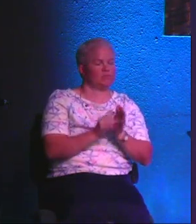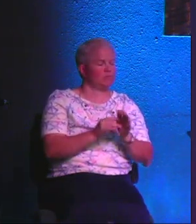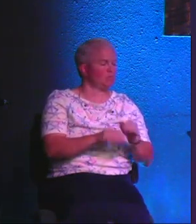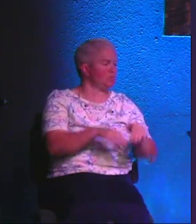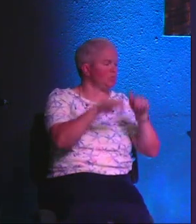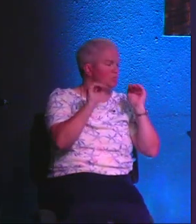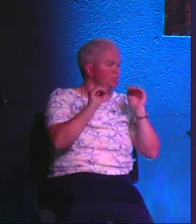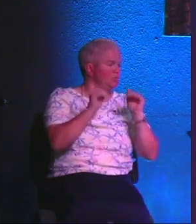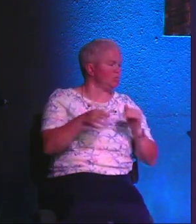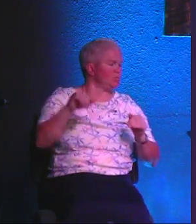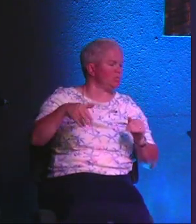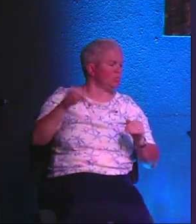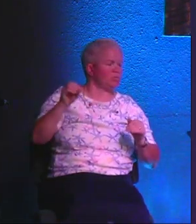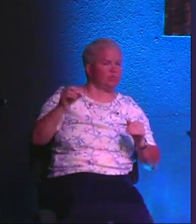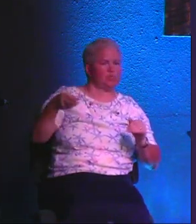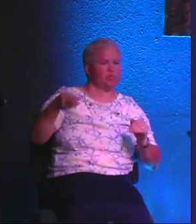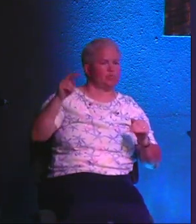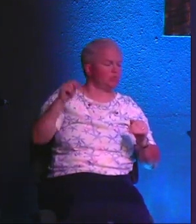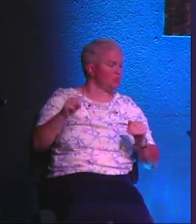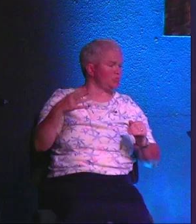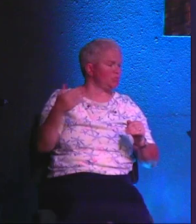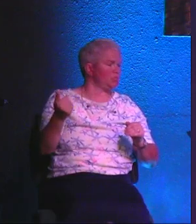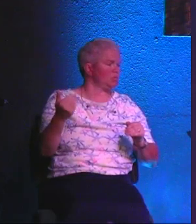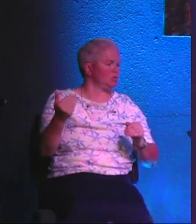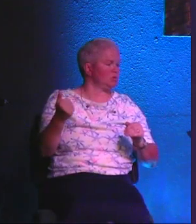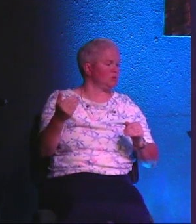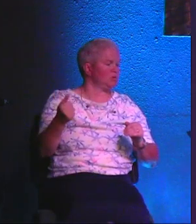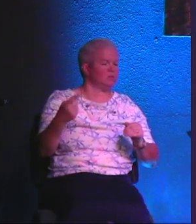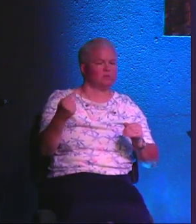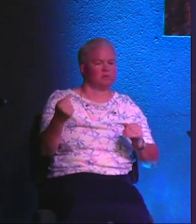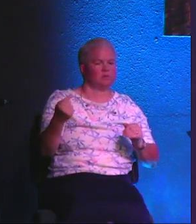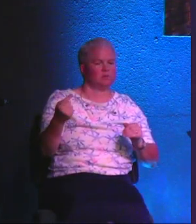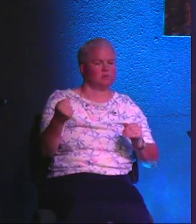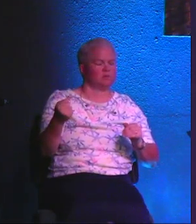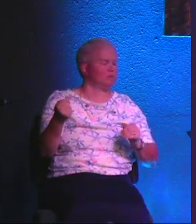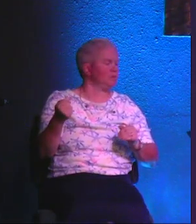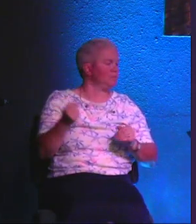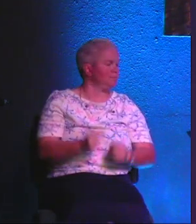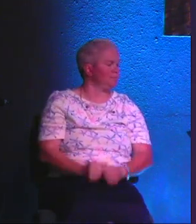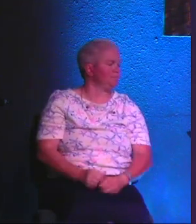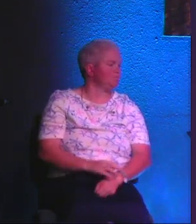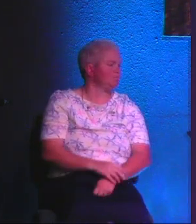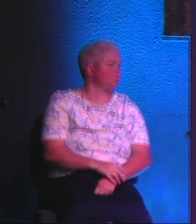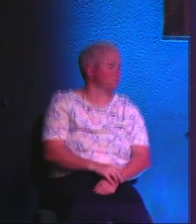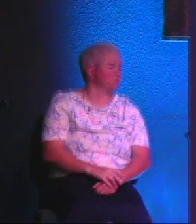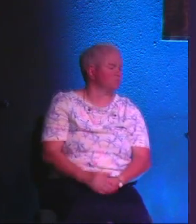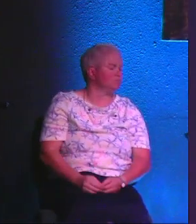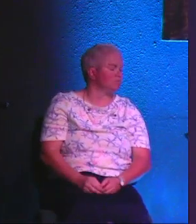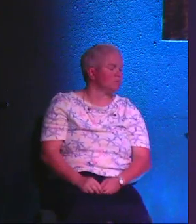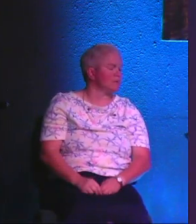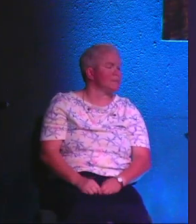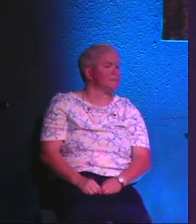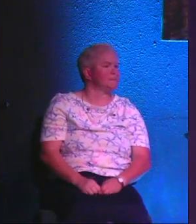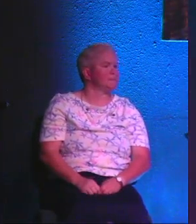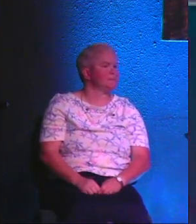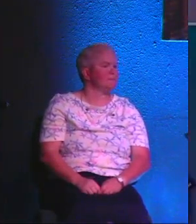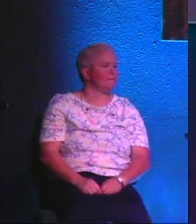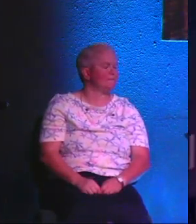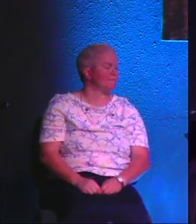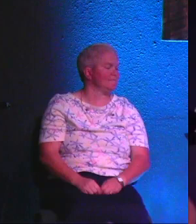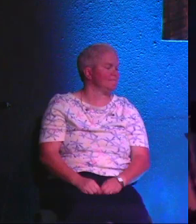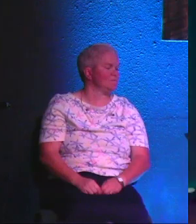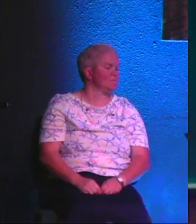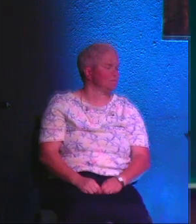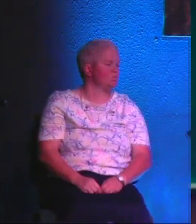supreme. Look at John 15 11. I have told you these things so that my joy and my delight may be in